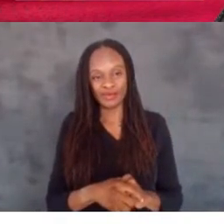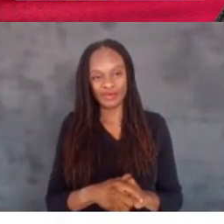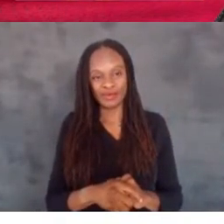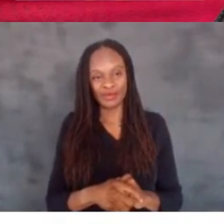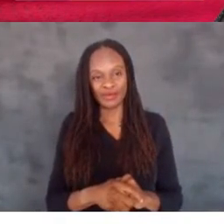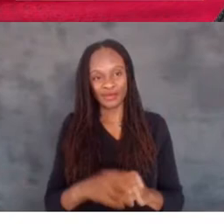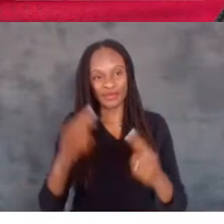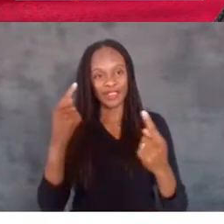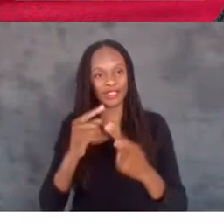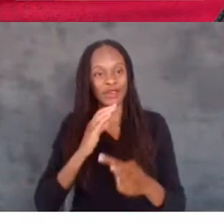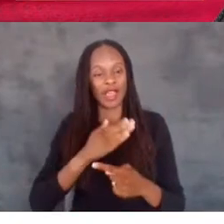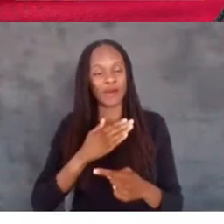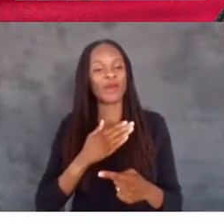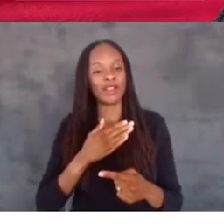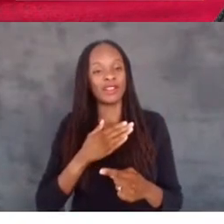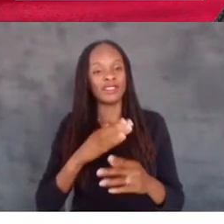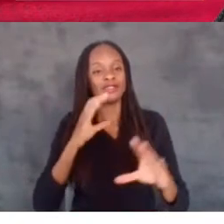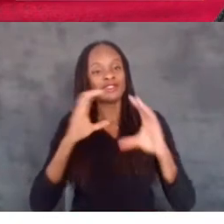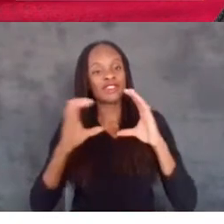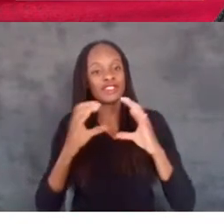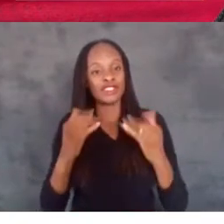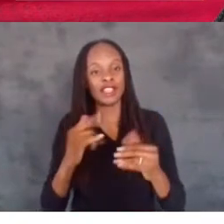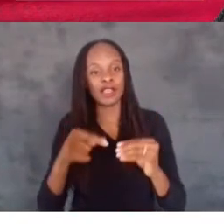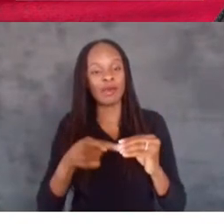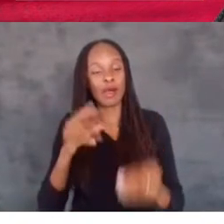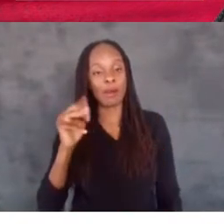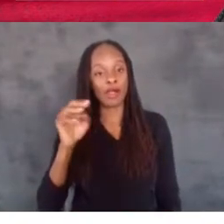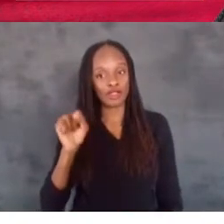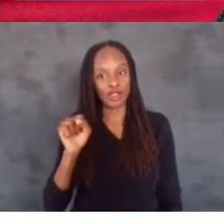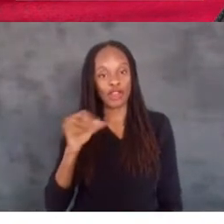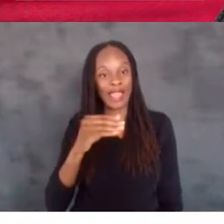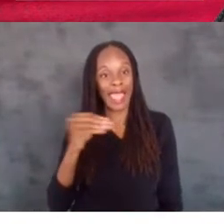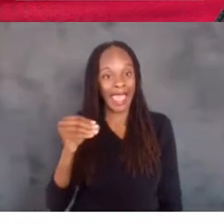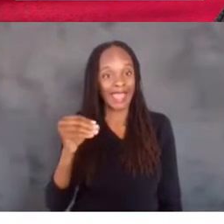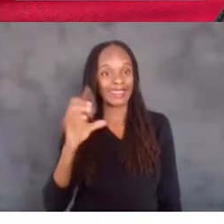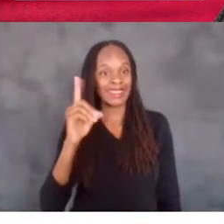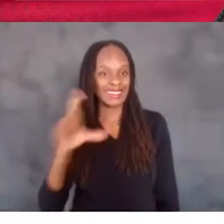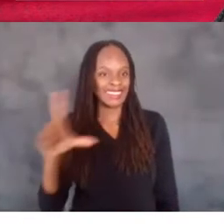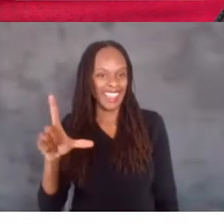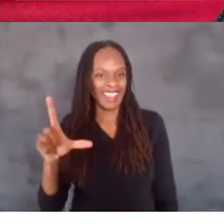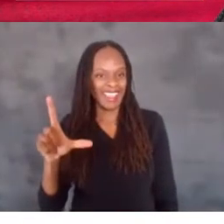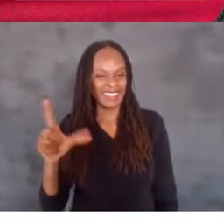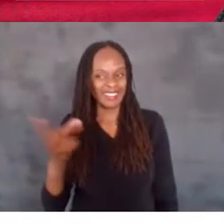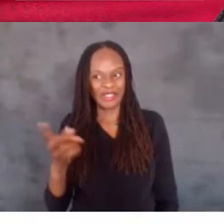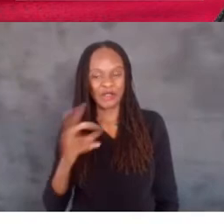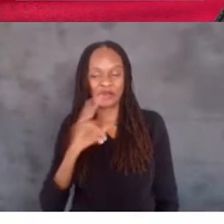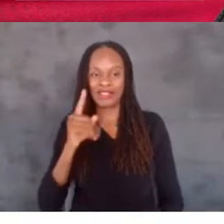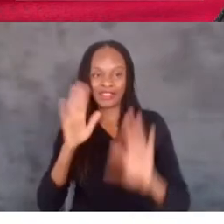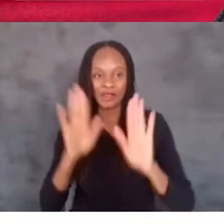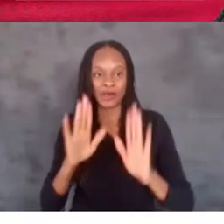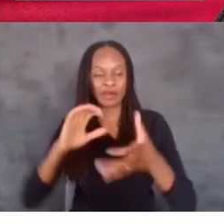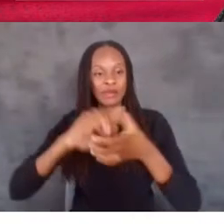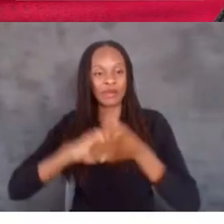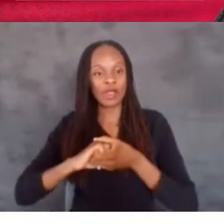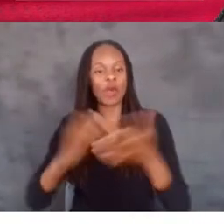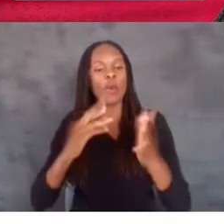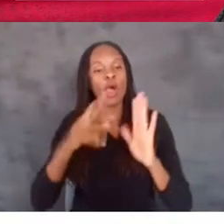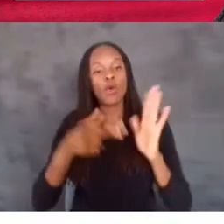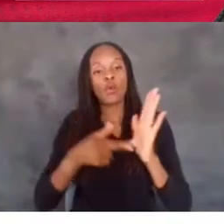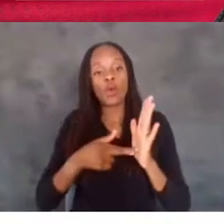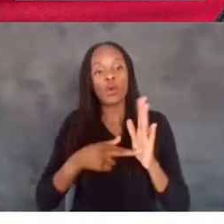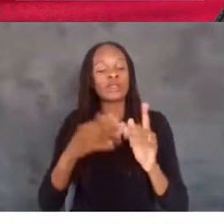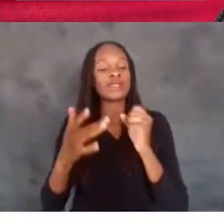conversations today about Microsoft and Dell being such great partners is what role does technology play for you in the creative